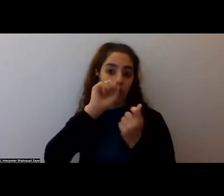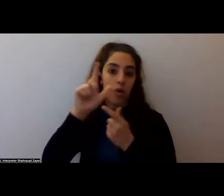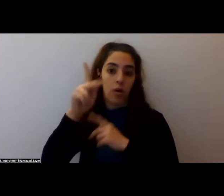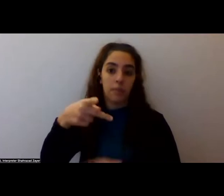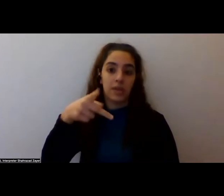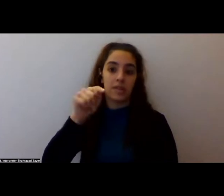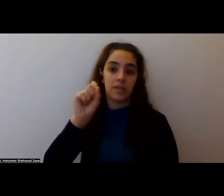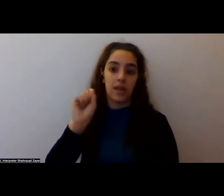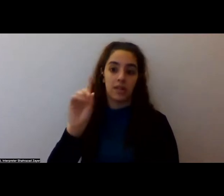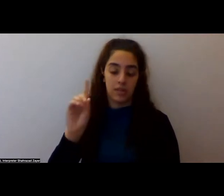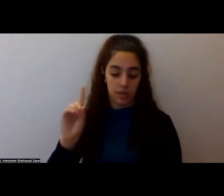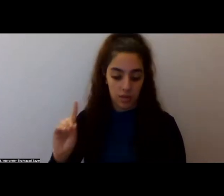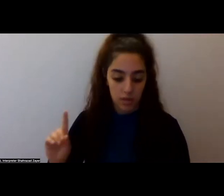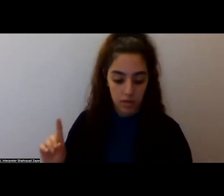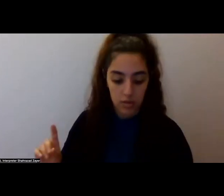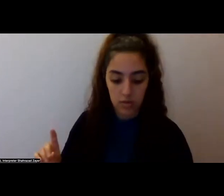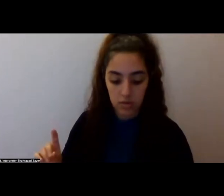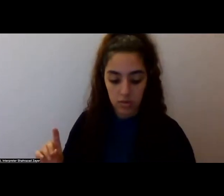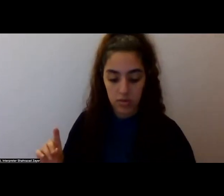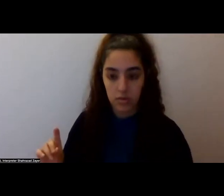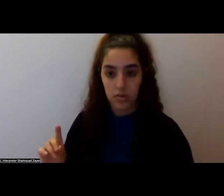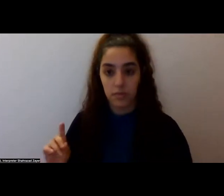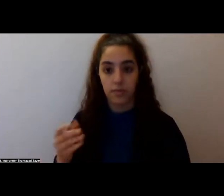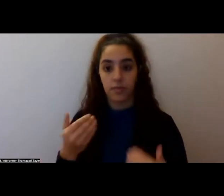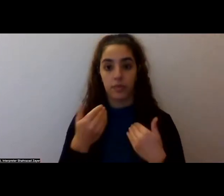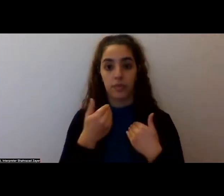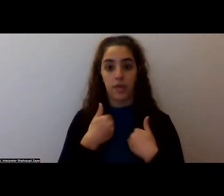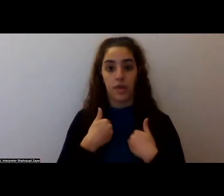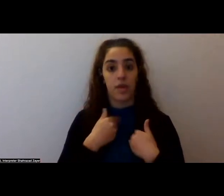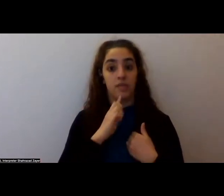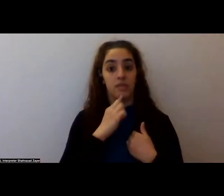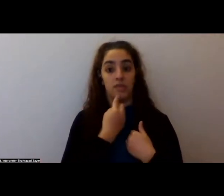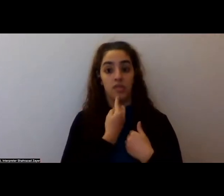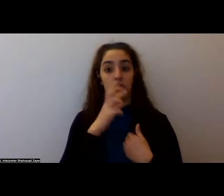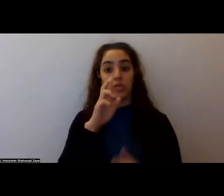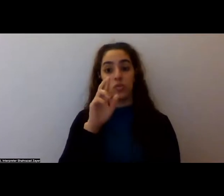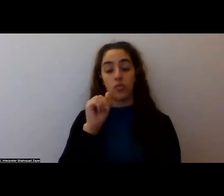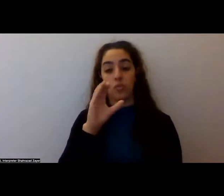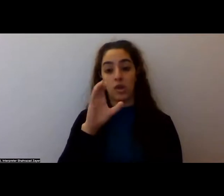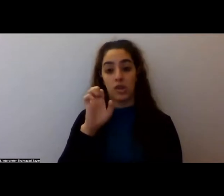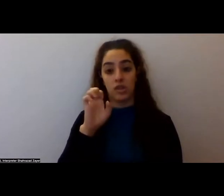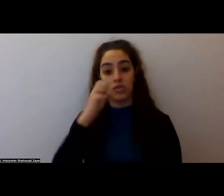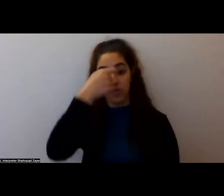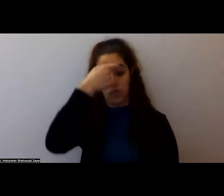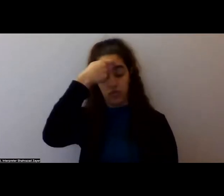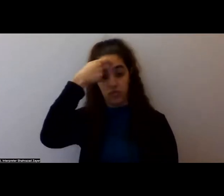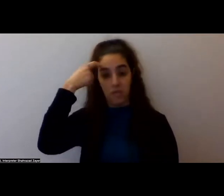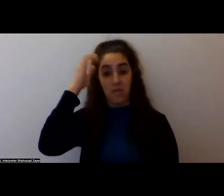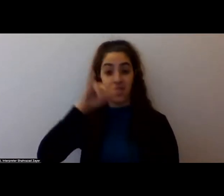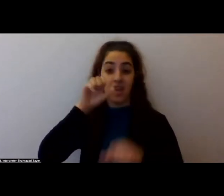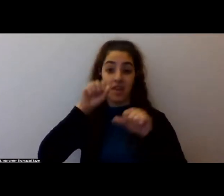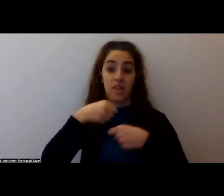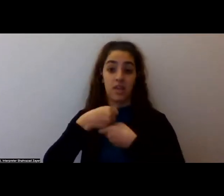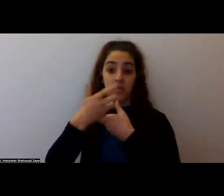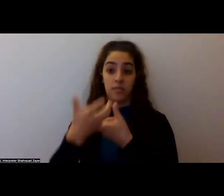there are, there is serious racial trauma, um, that induces PTSD and it's really important that we